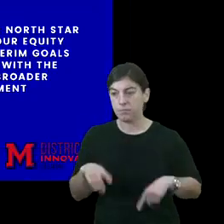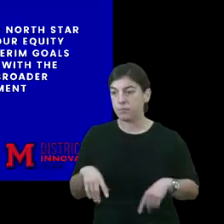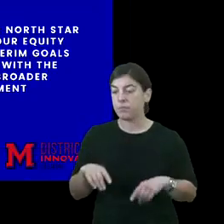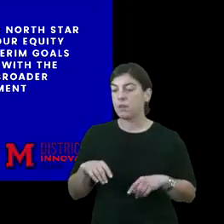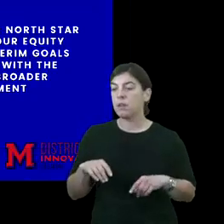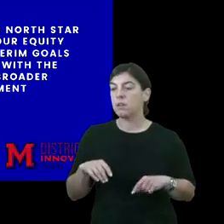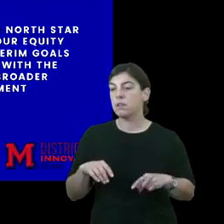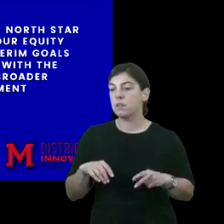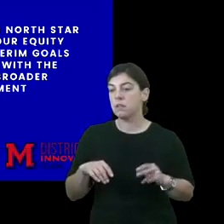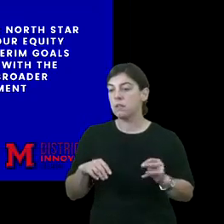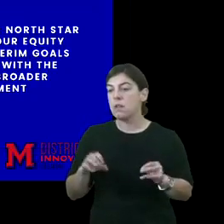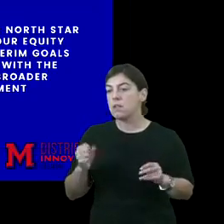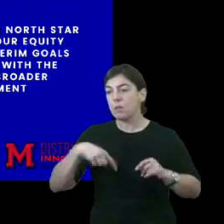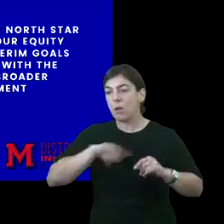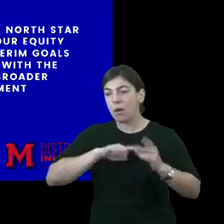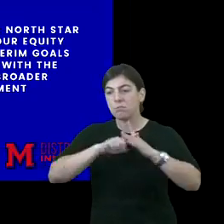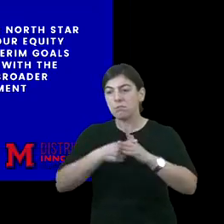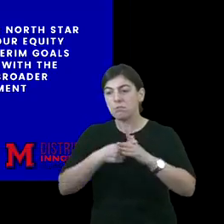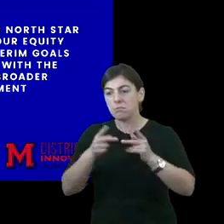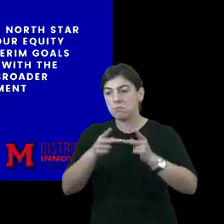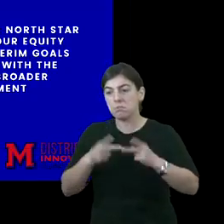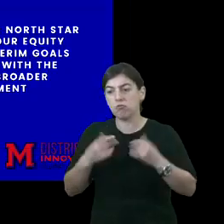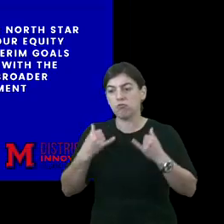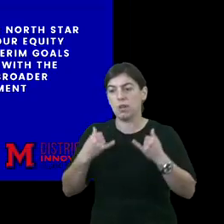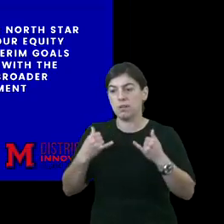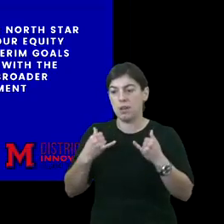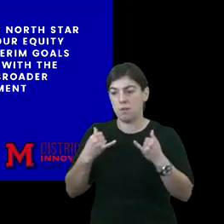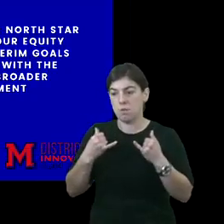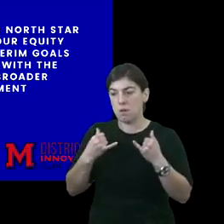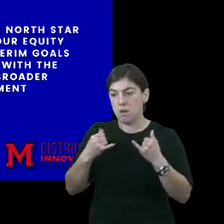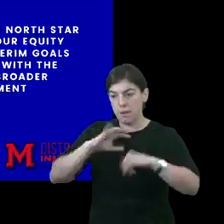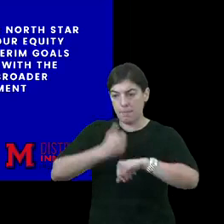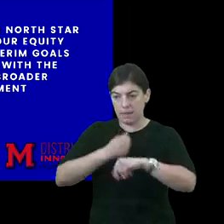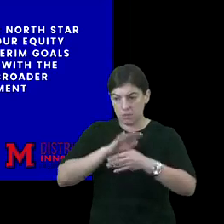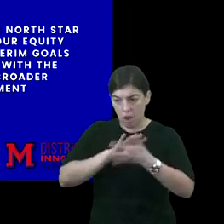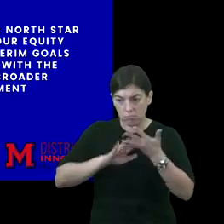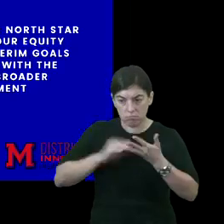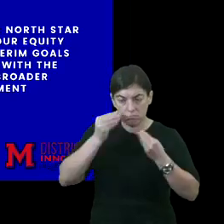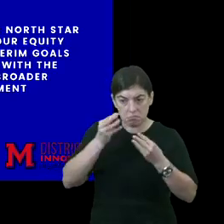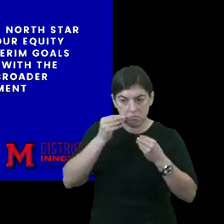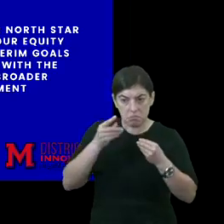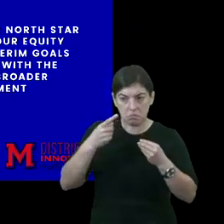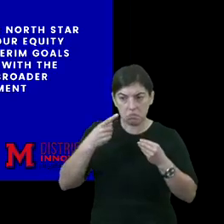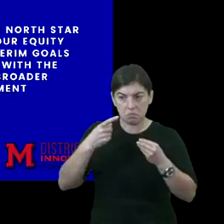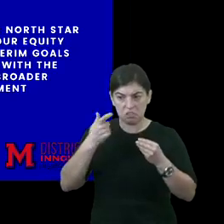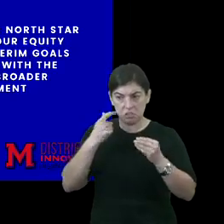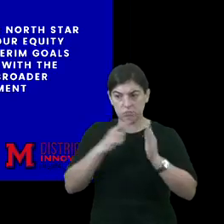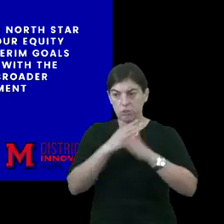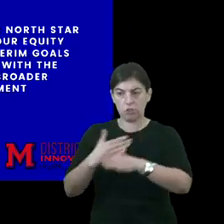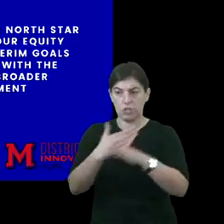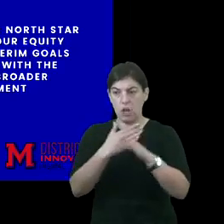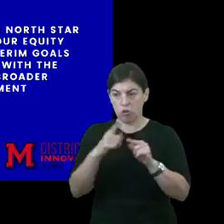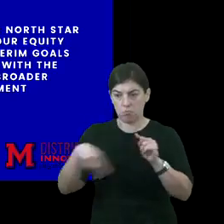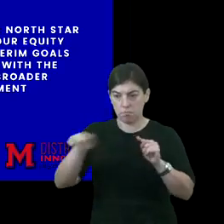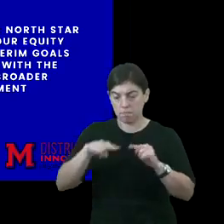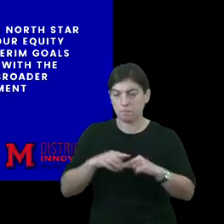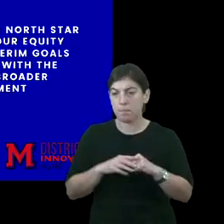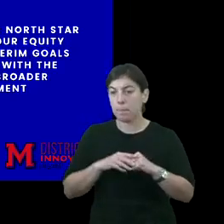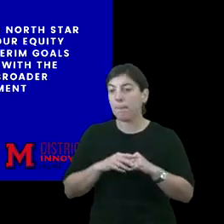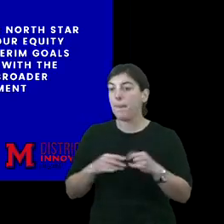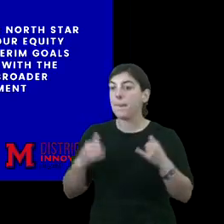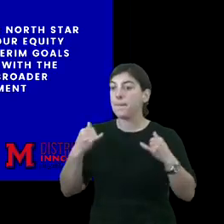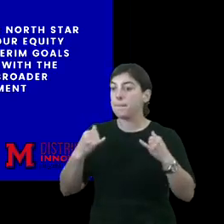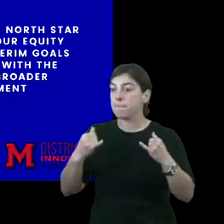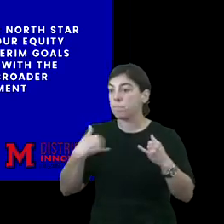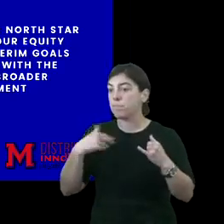our starting point right now, based upon the information that was just shared. Right